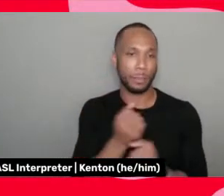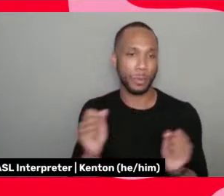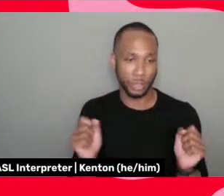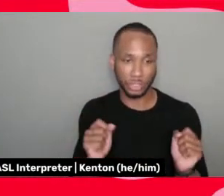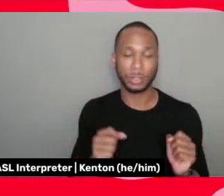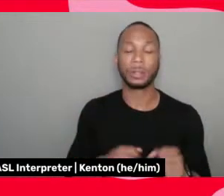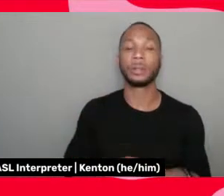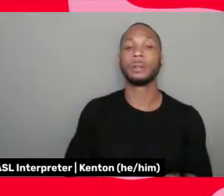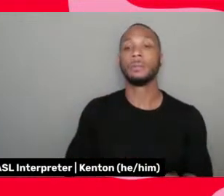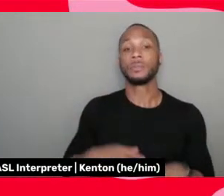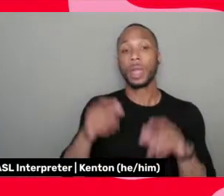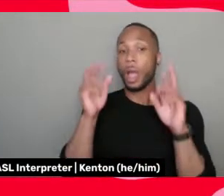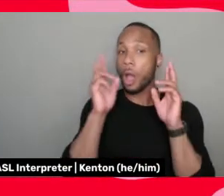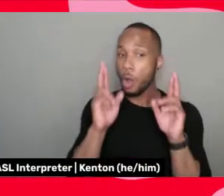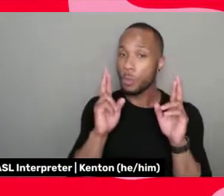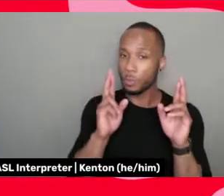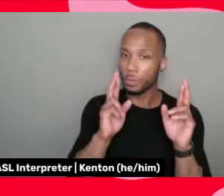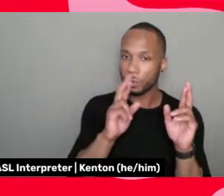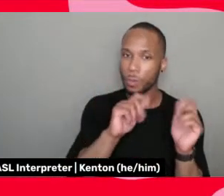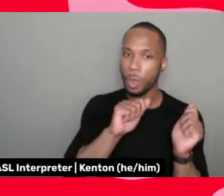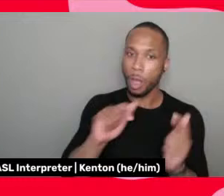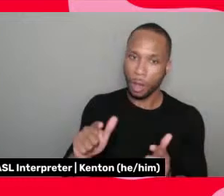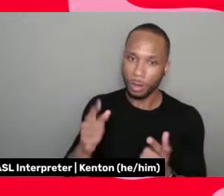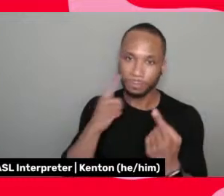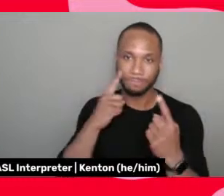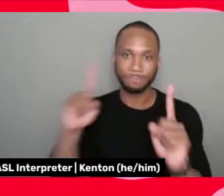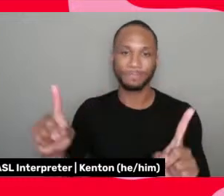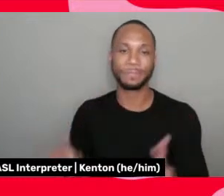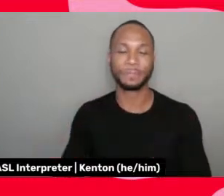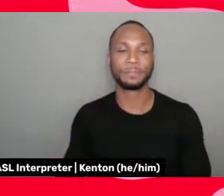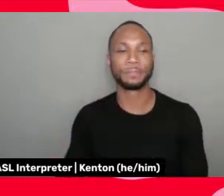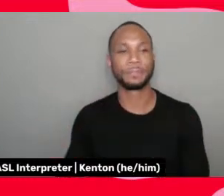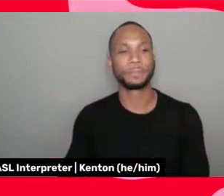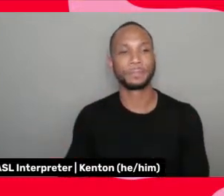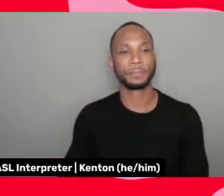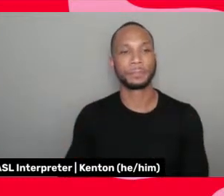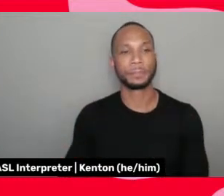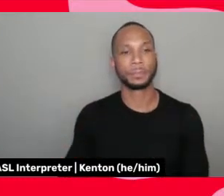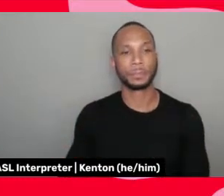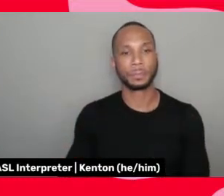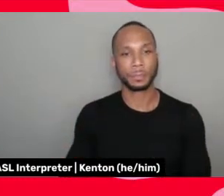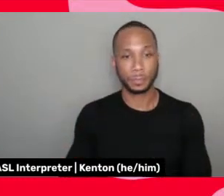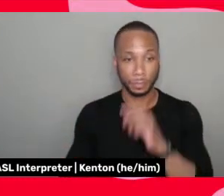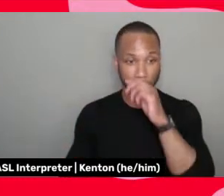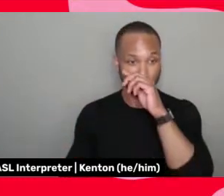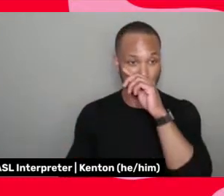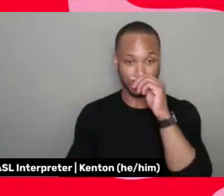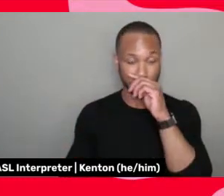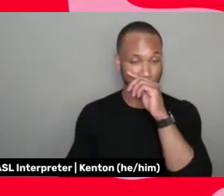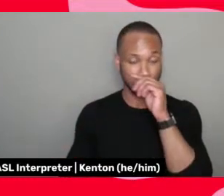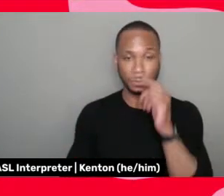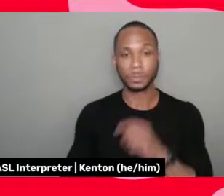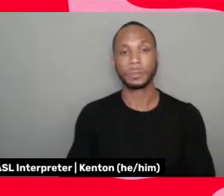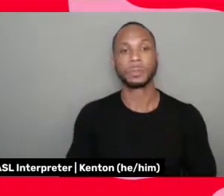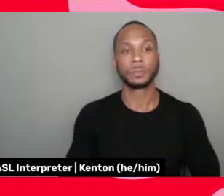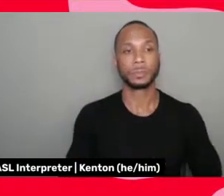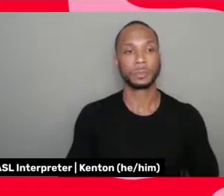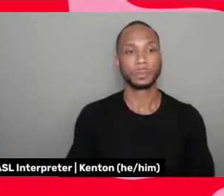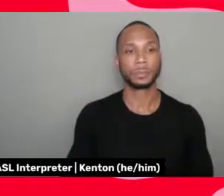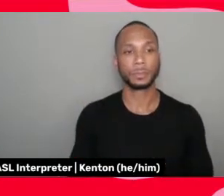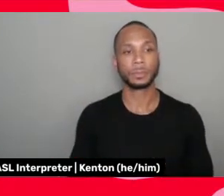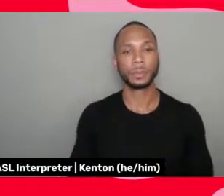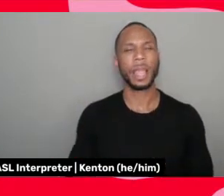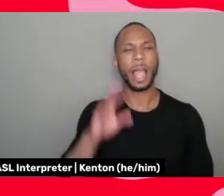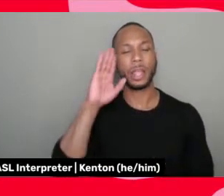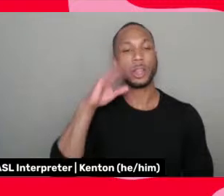I hope that, I hope that we all get there. Yeah. So I did, I did want to, I know that we'll be